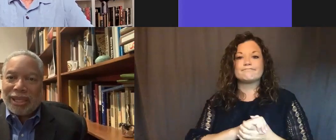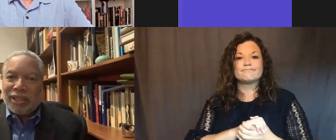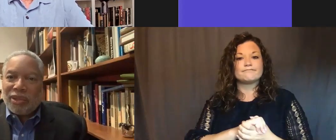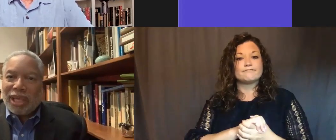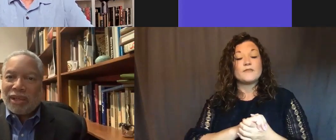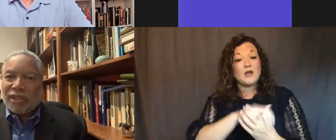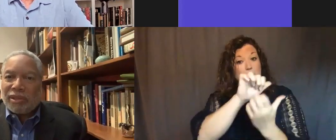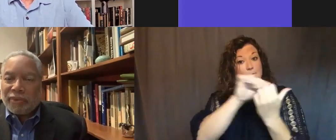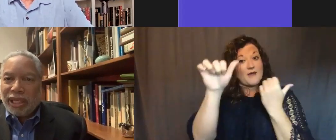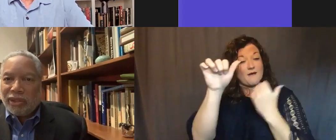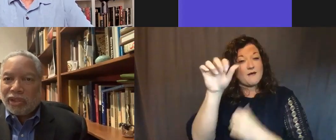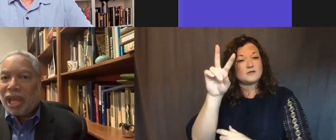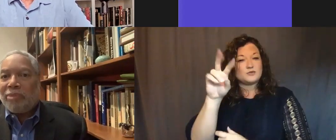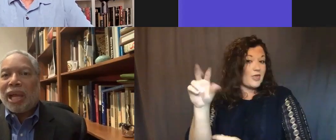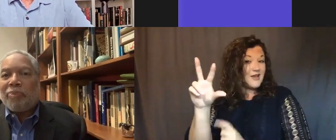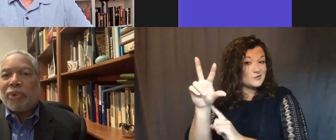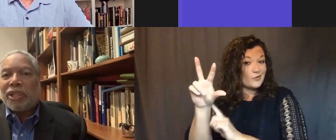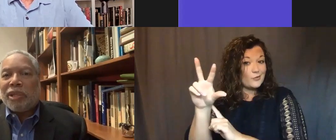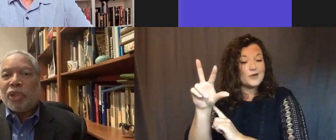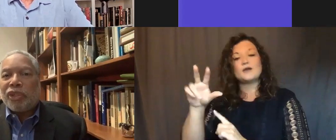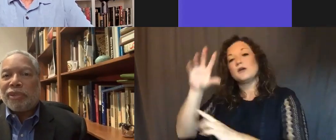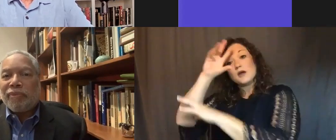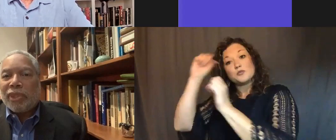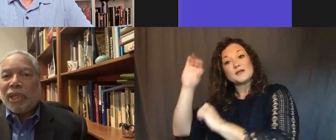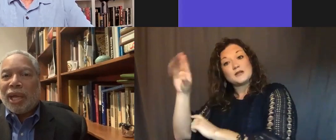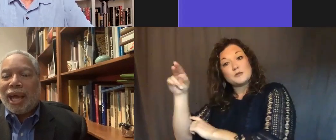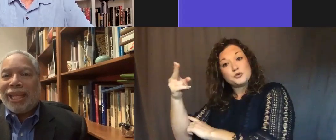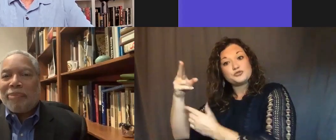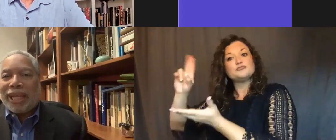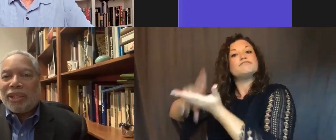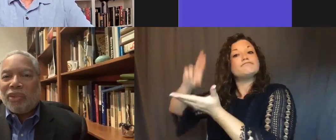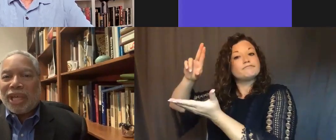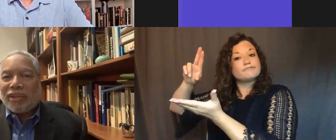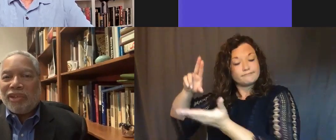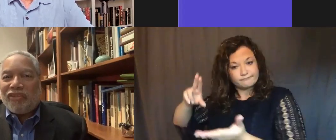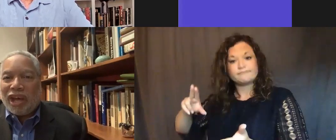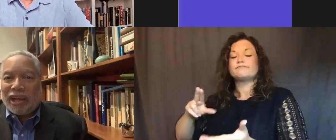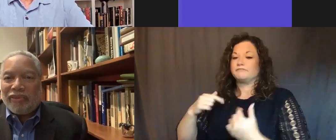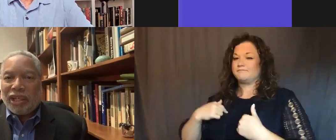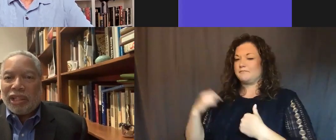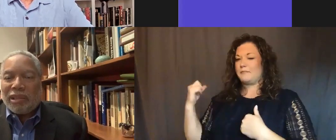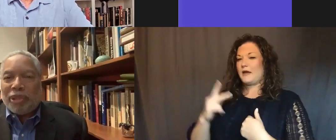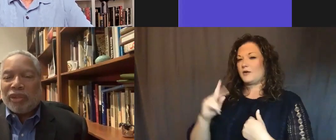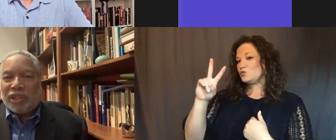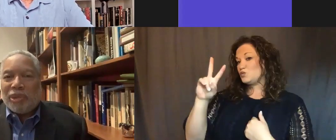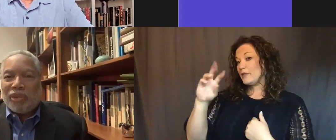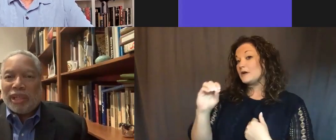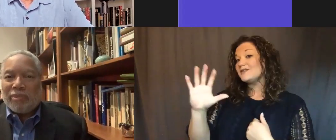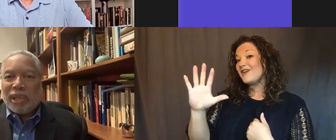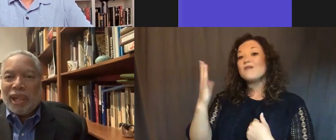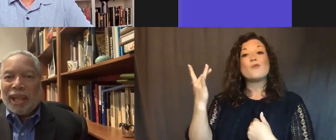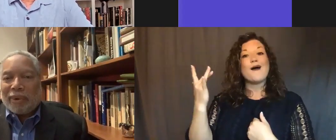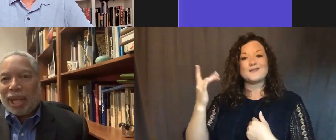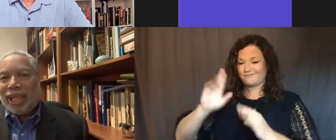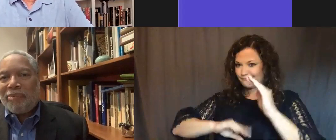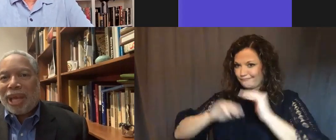it was passed in 2003, signed by President Bush. I came back in 2005 to build this museum.